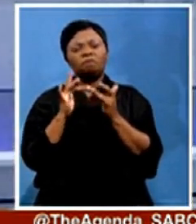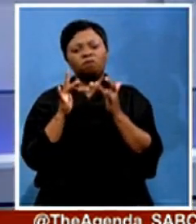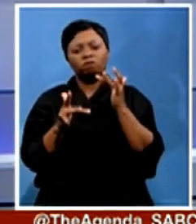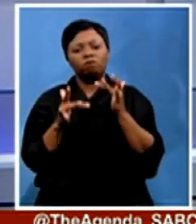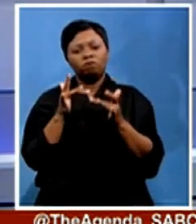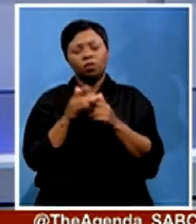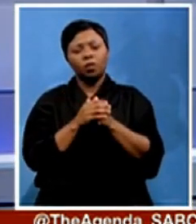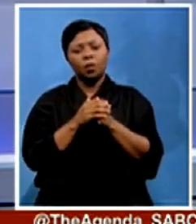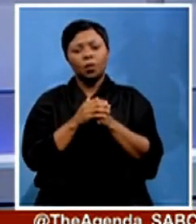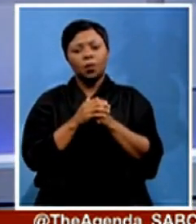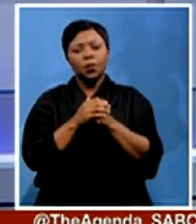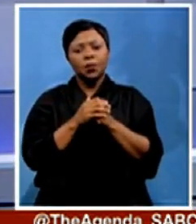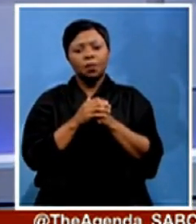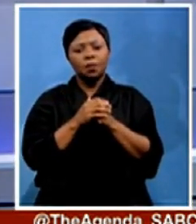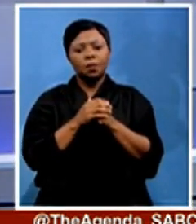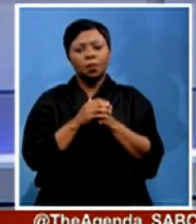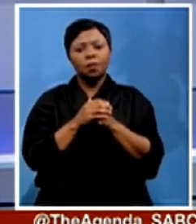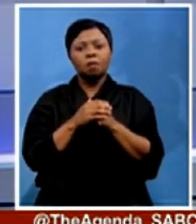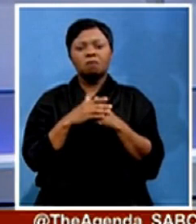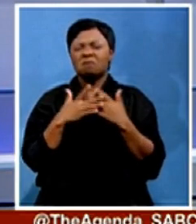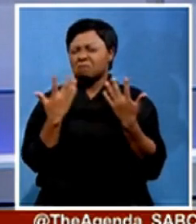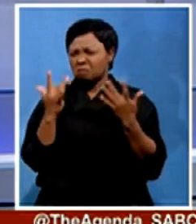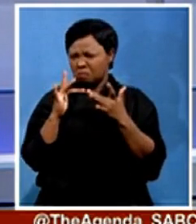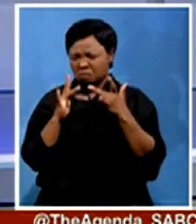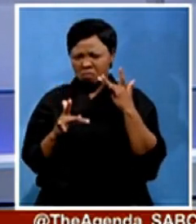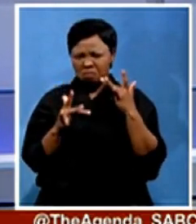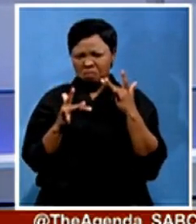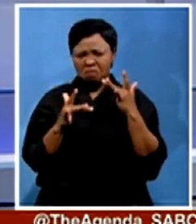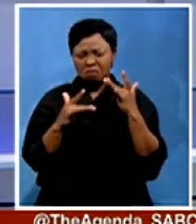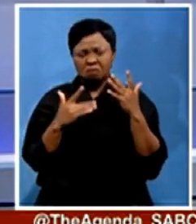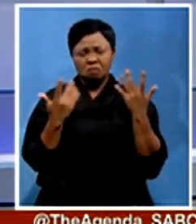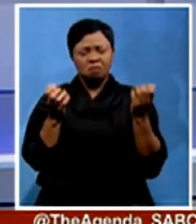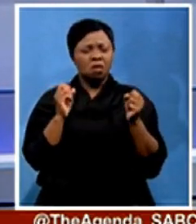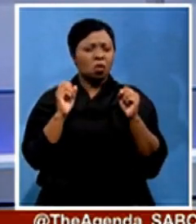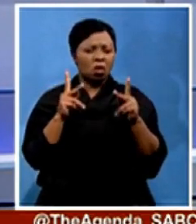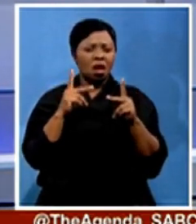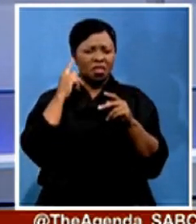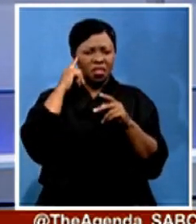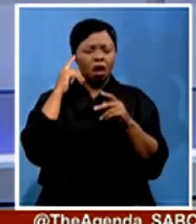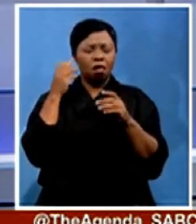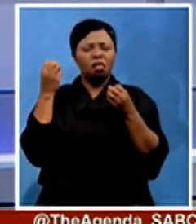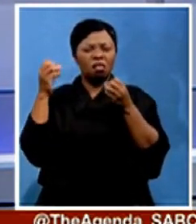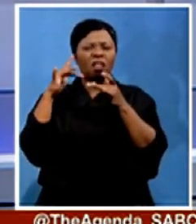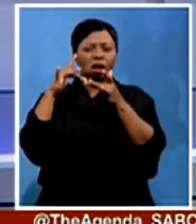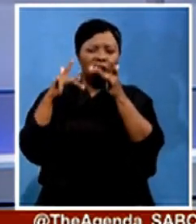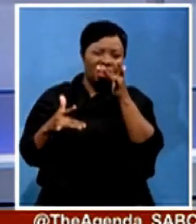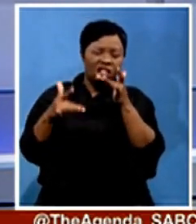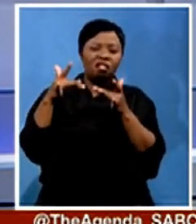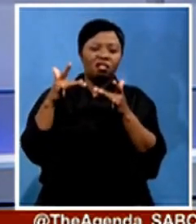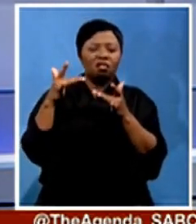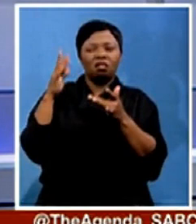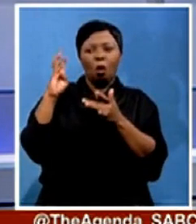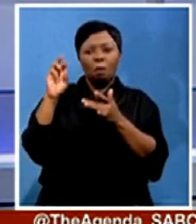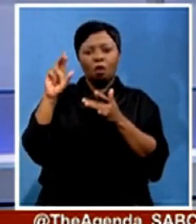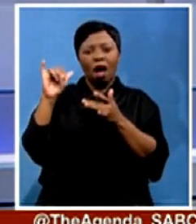Oh, did we lose? All right, I think we lost Puparai Togaripi, Zimbabwean MP at